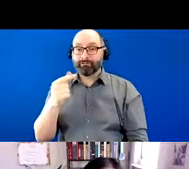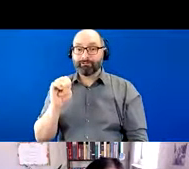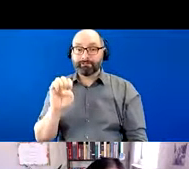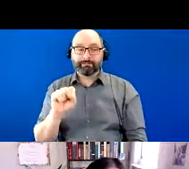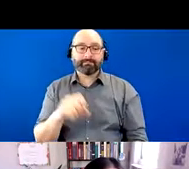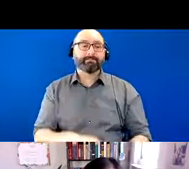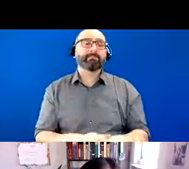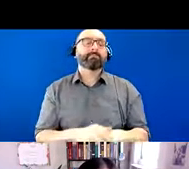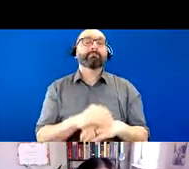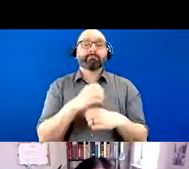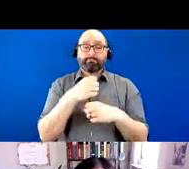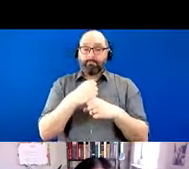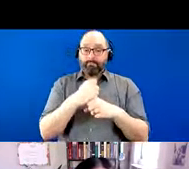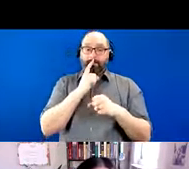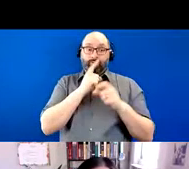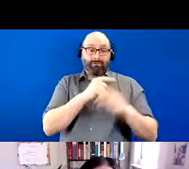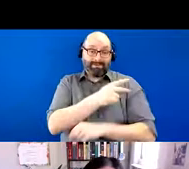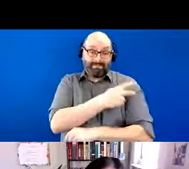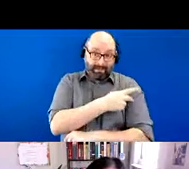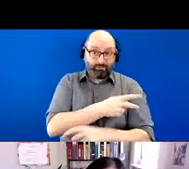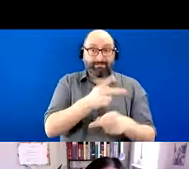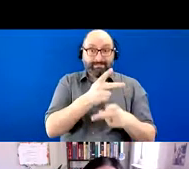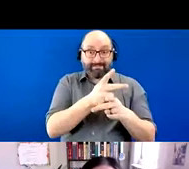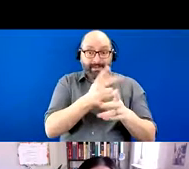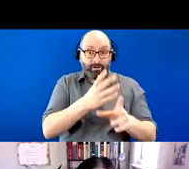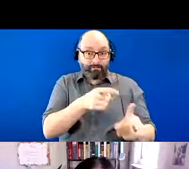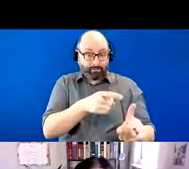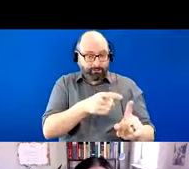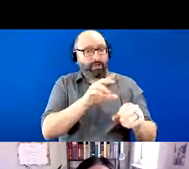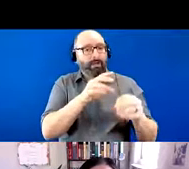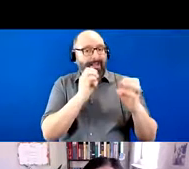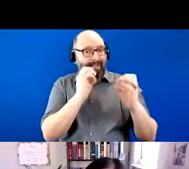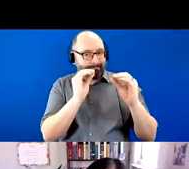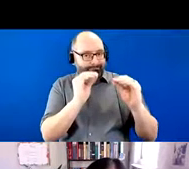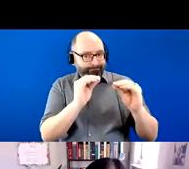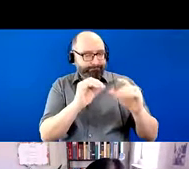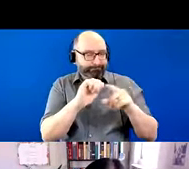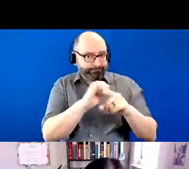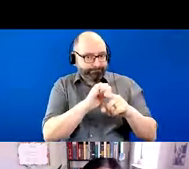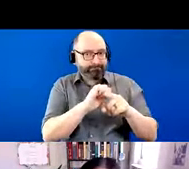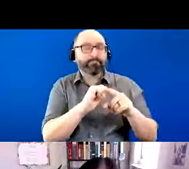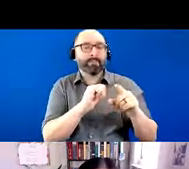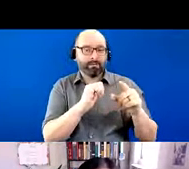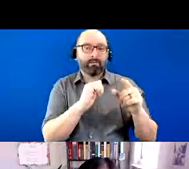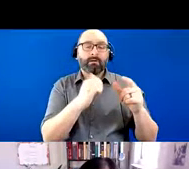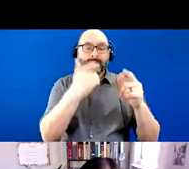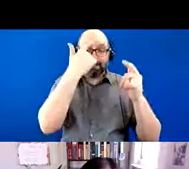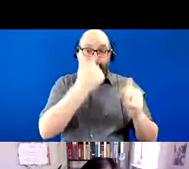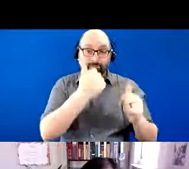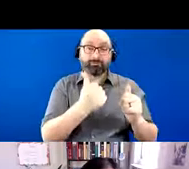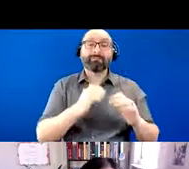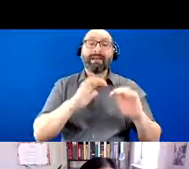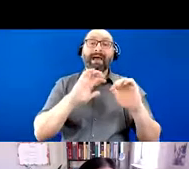ensure that the patients and caregivers are educated on dementia, disease progression and course over time.